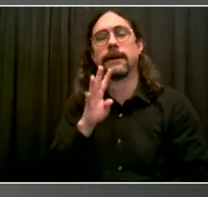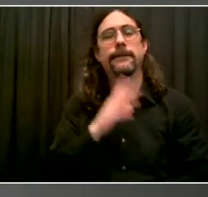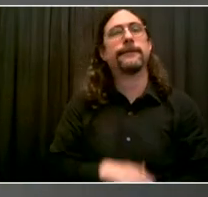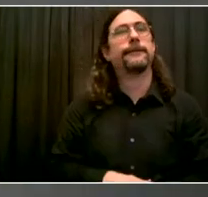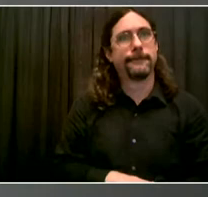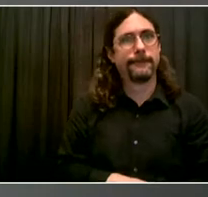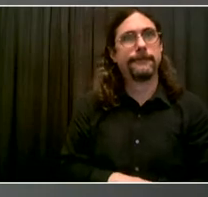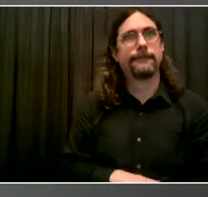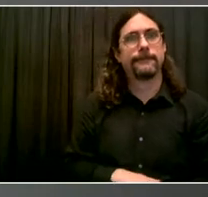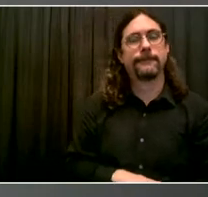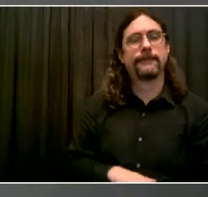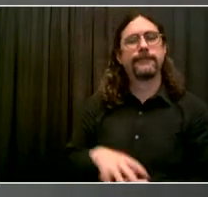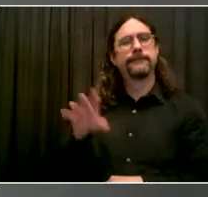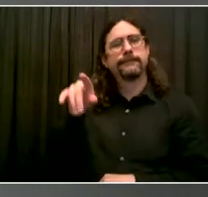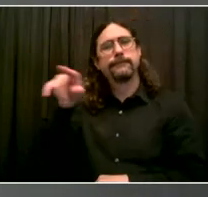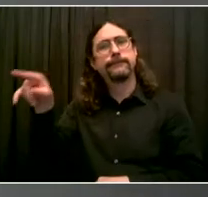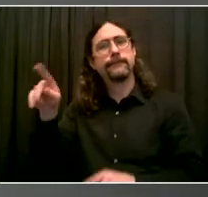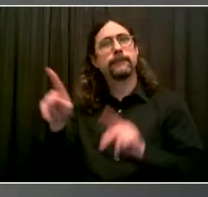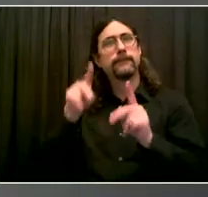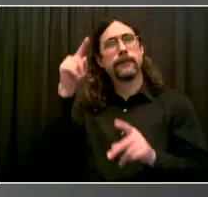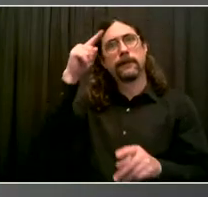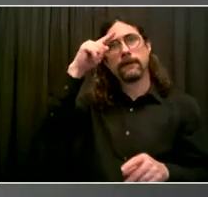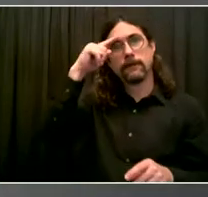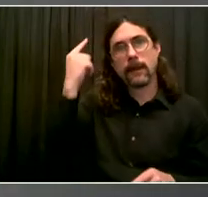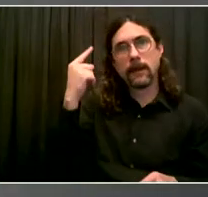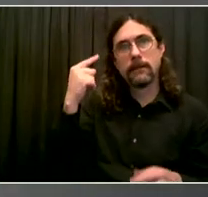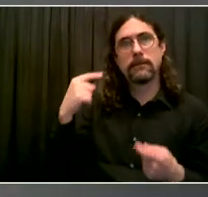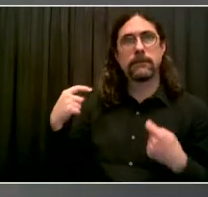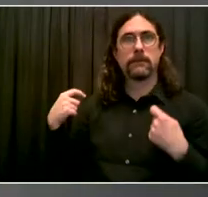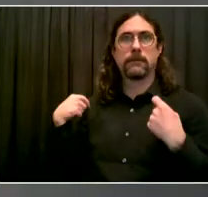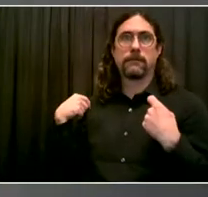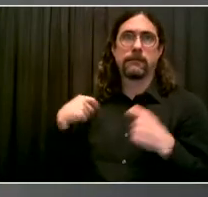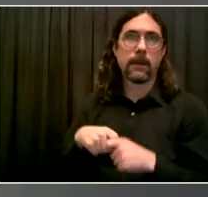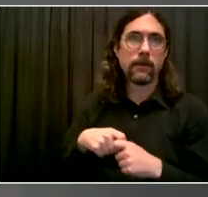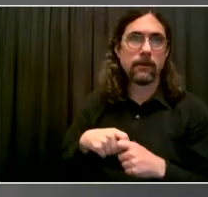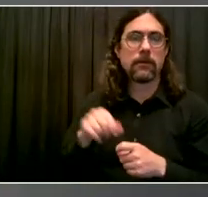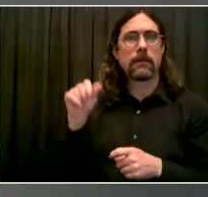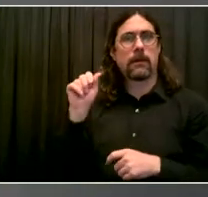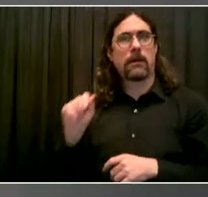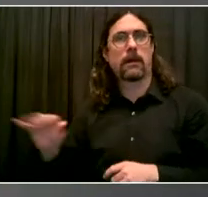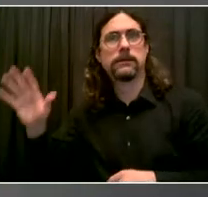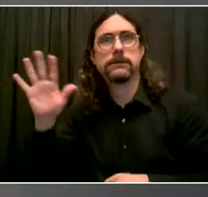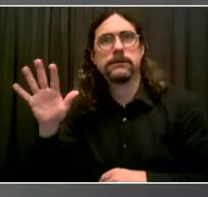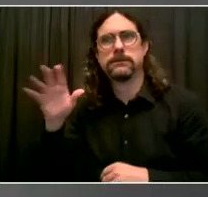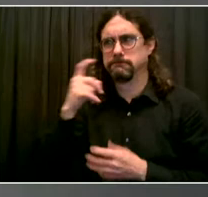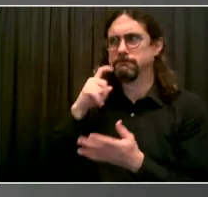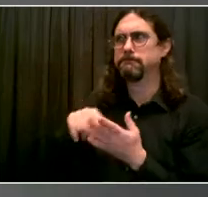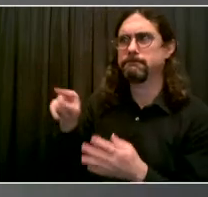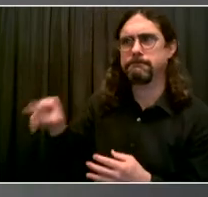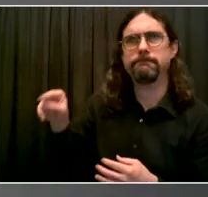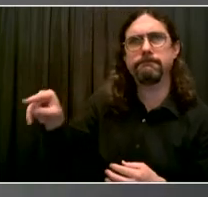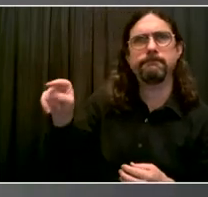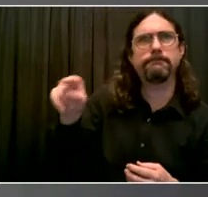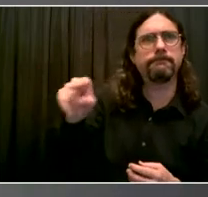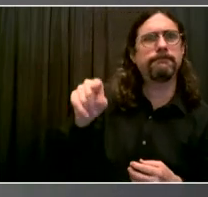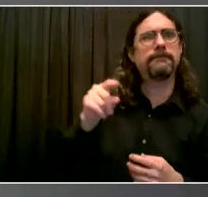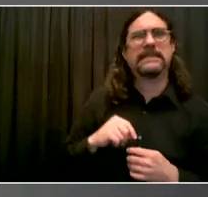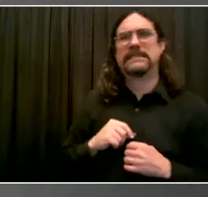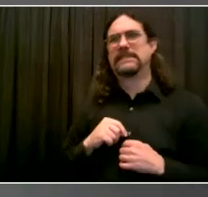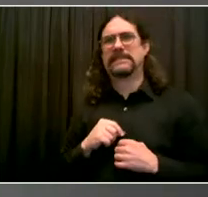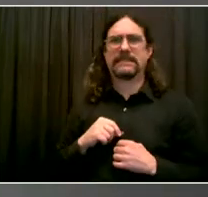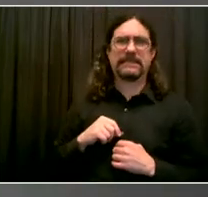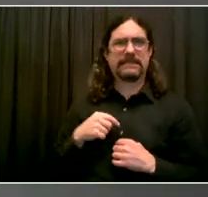Asians. And it's not at all unusual for a patient to say to me, no, I don't want to get the vaccine.